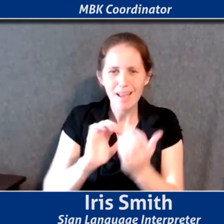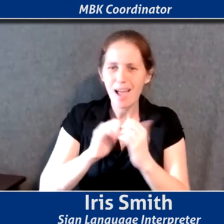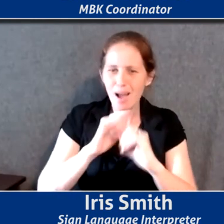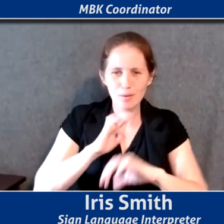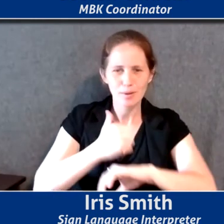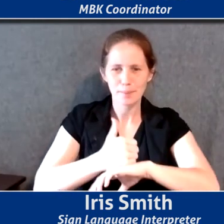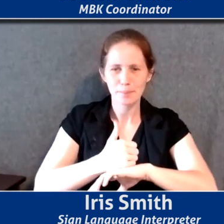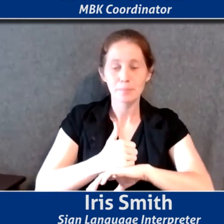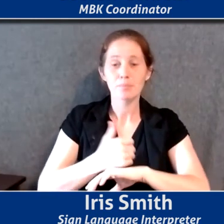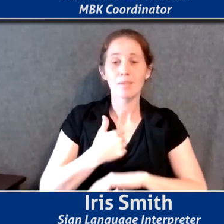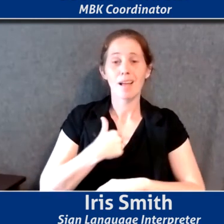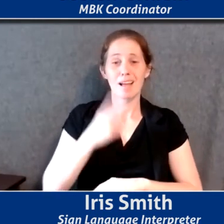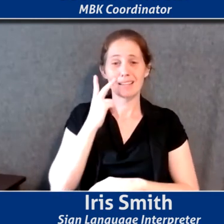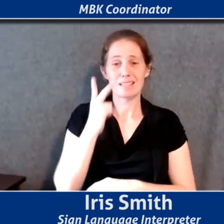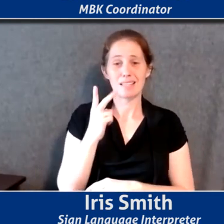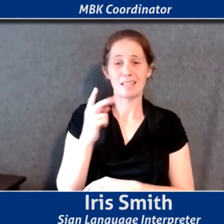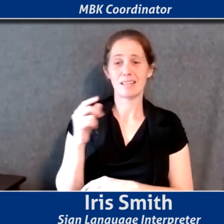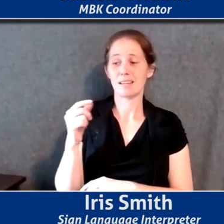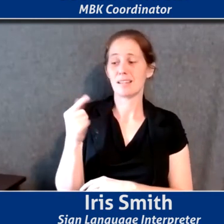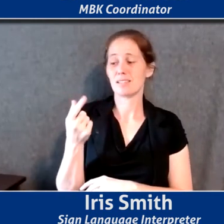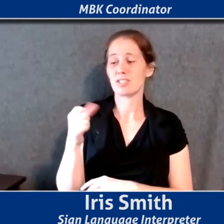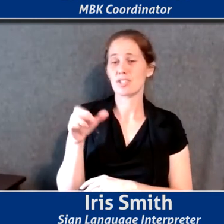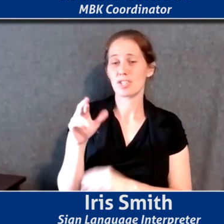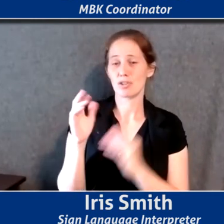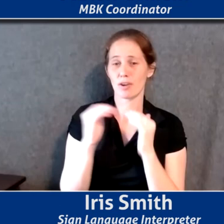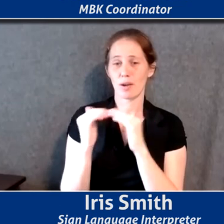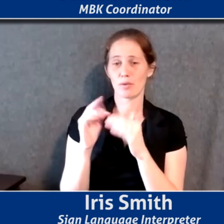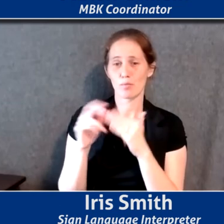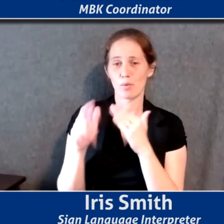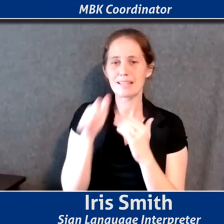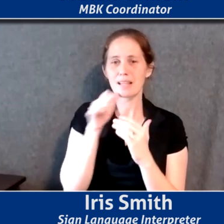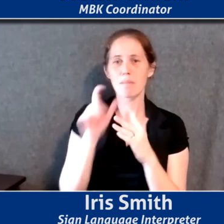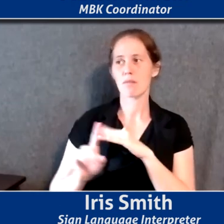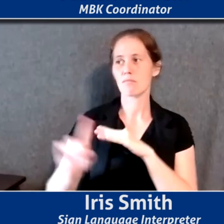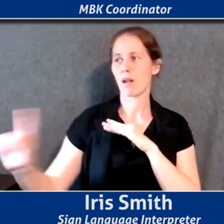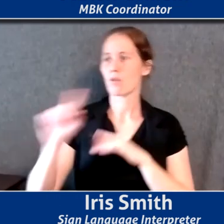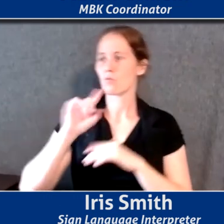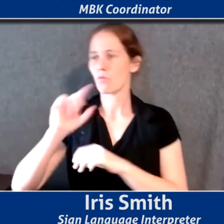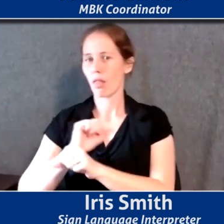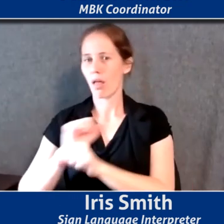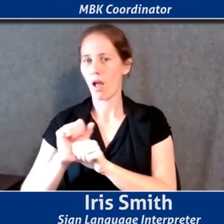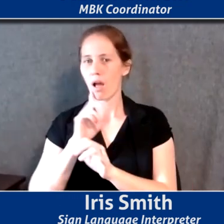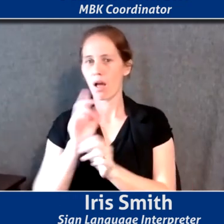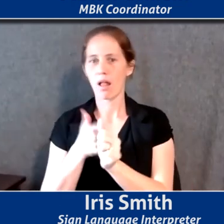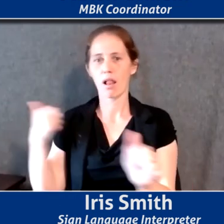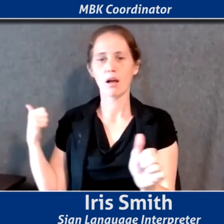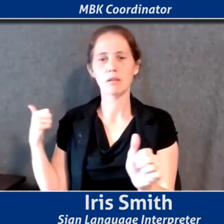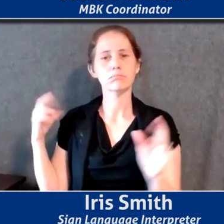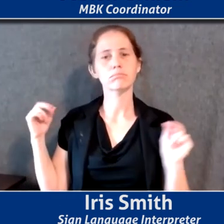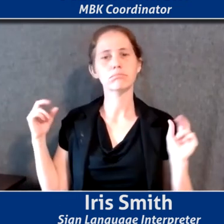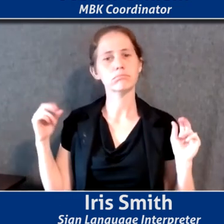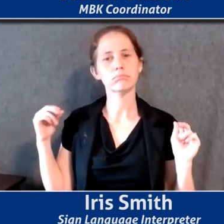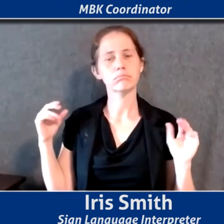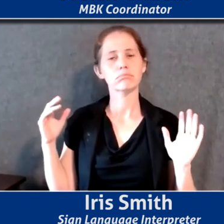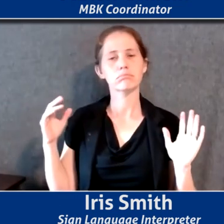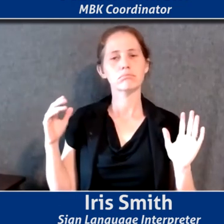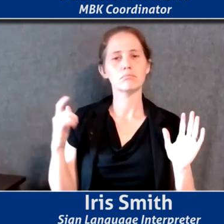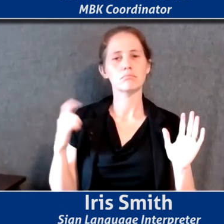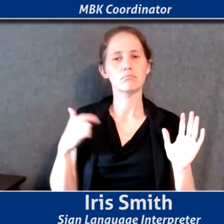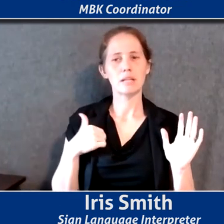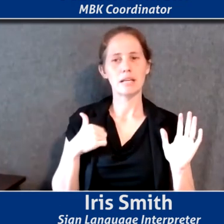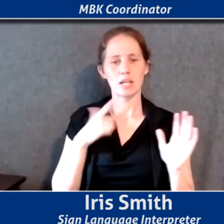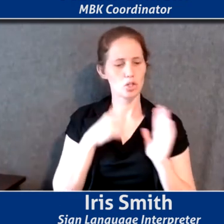And when I look at the gender equity report for me, it's not about running away from any of the reality that that's there. And that points, you know, to me, to